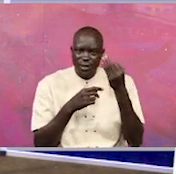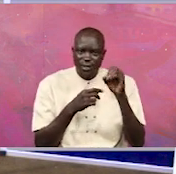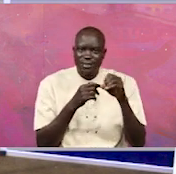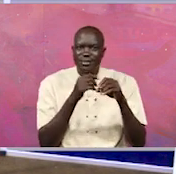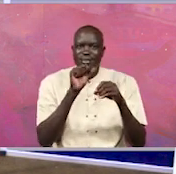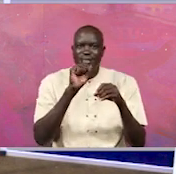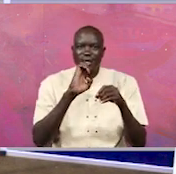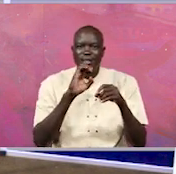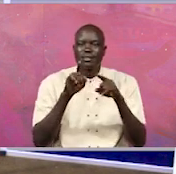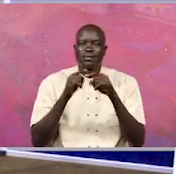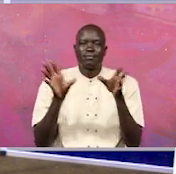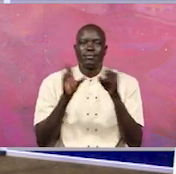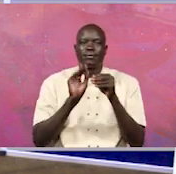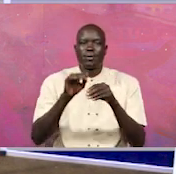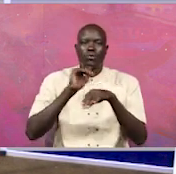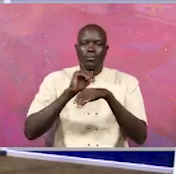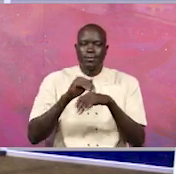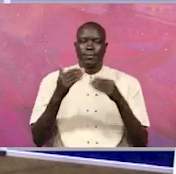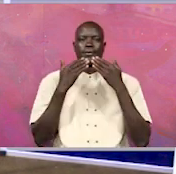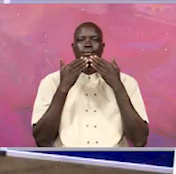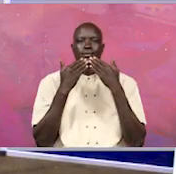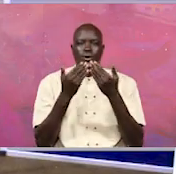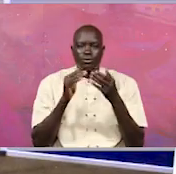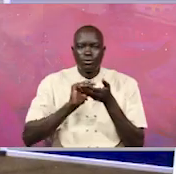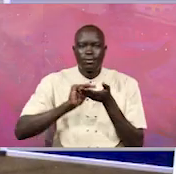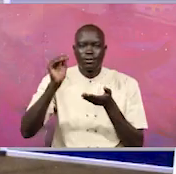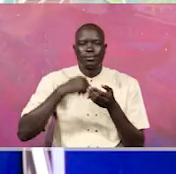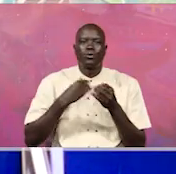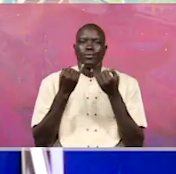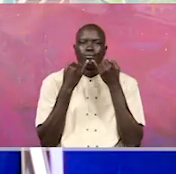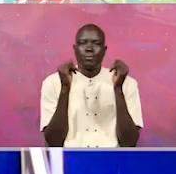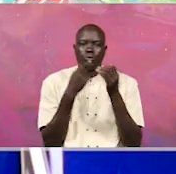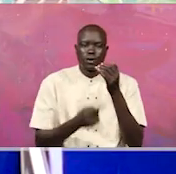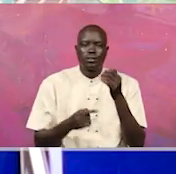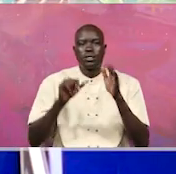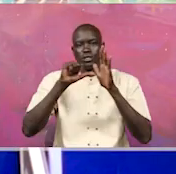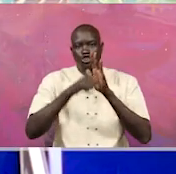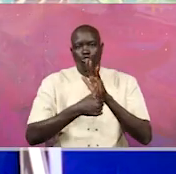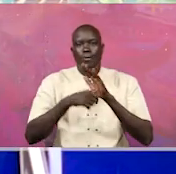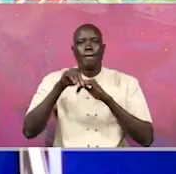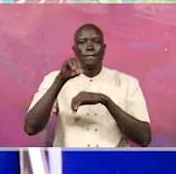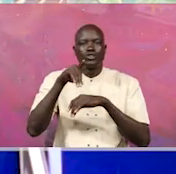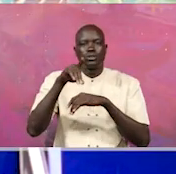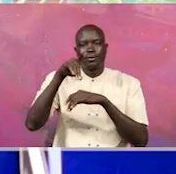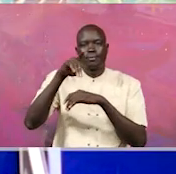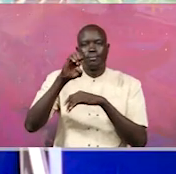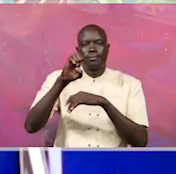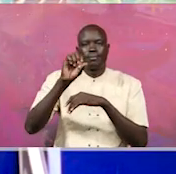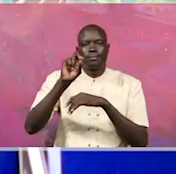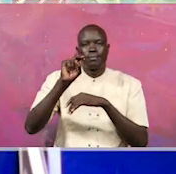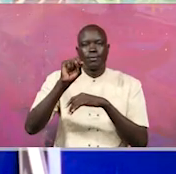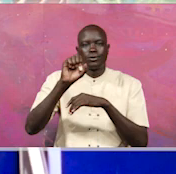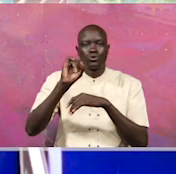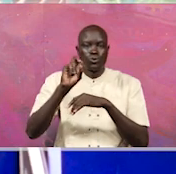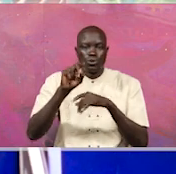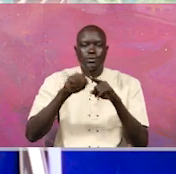remarks as well. Thank you. you so much. I just want to say that the issue of pension has been such a pain in